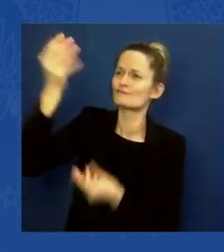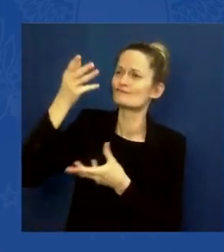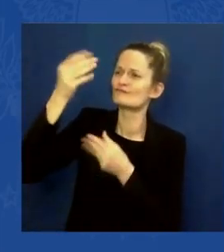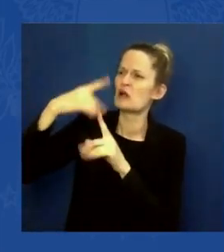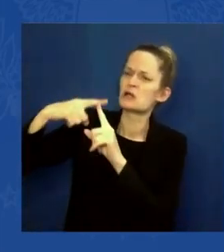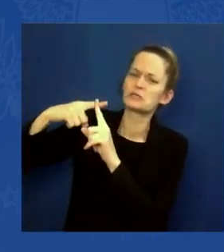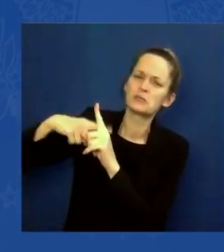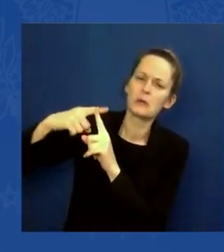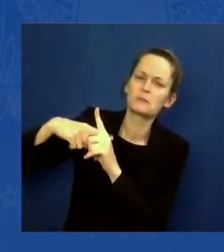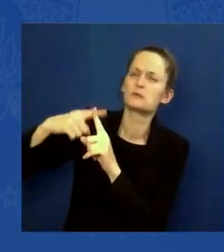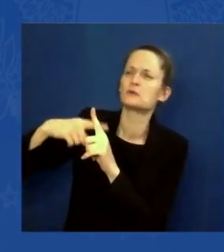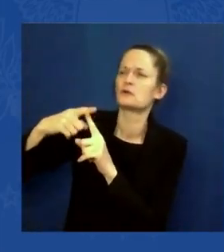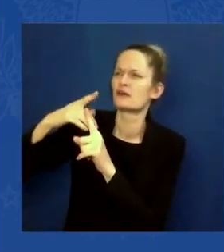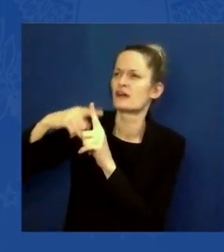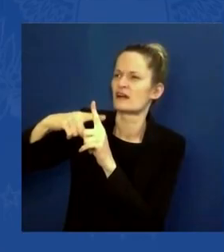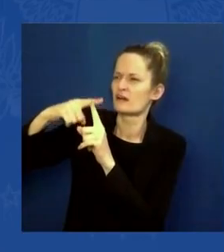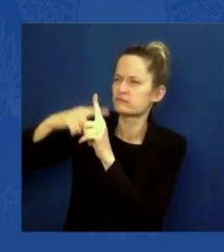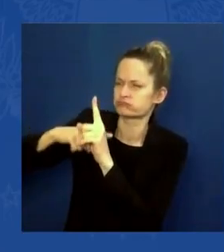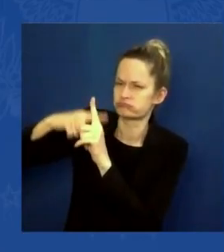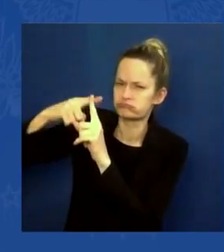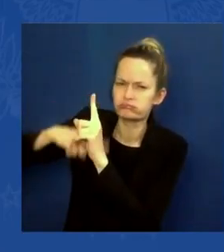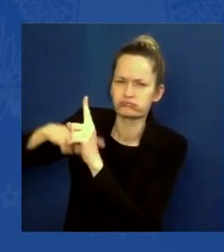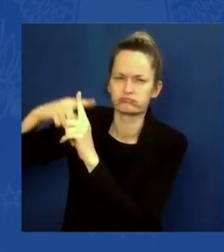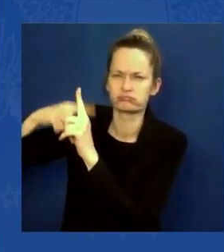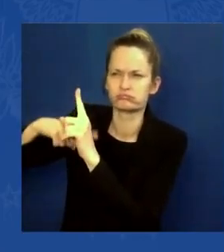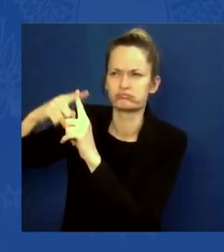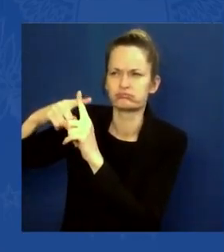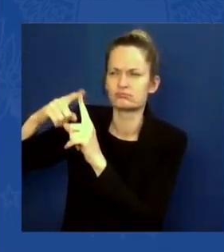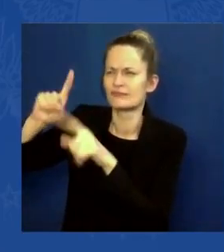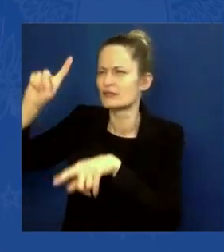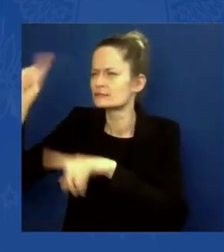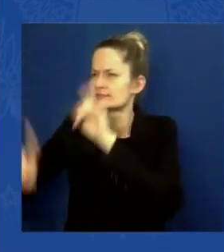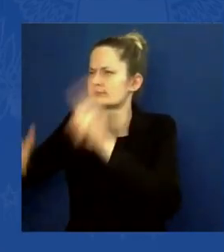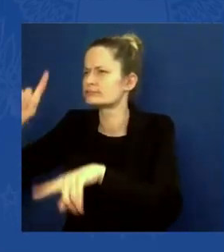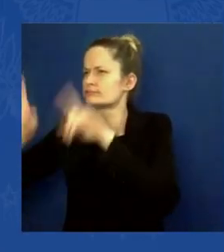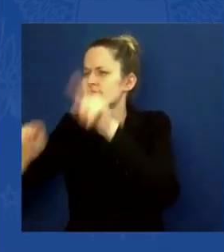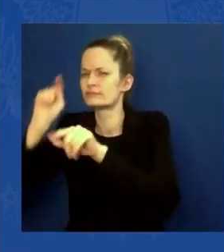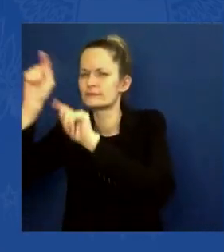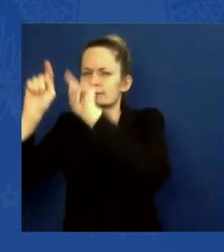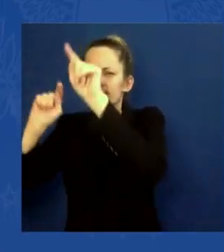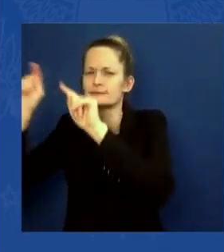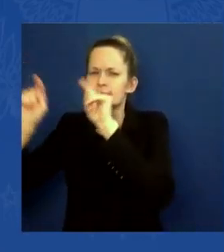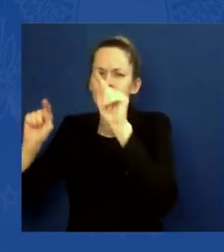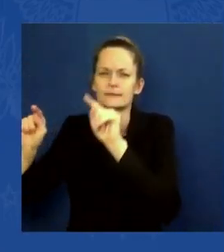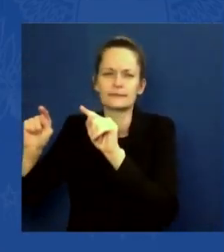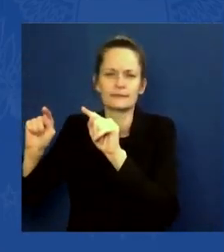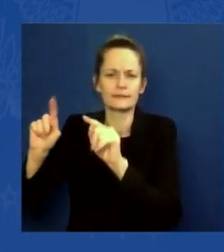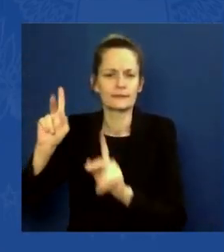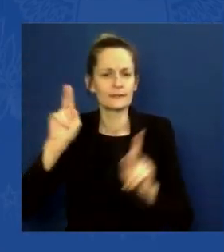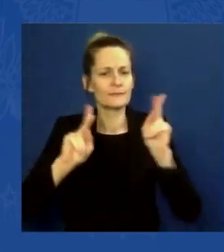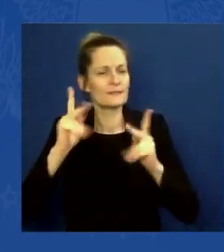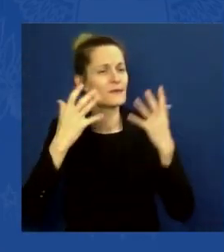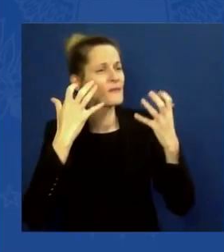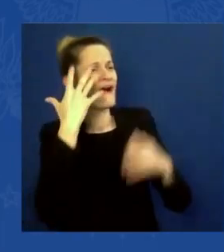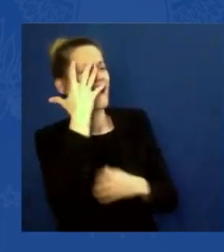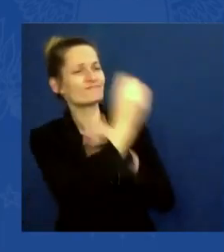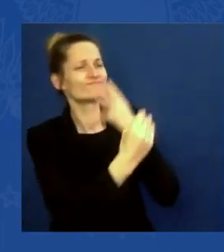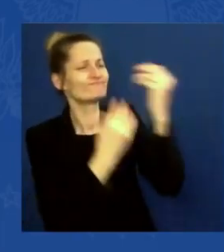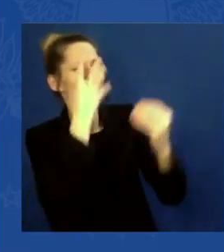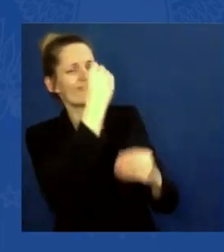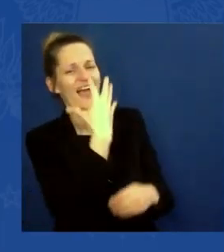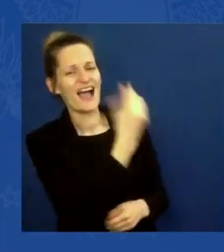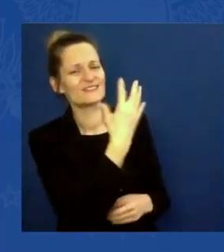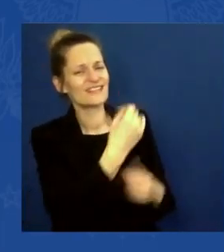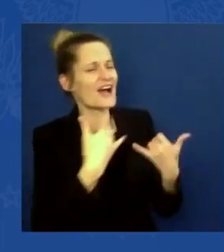out to play, the outside may trigger an asthma attack. You saw the vicious cycle this summer, when heavy rains combined,